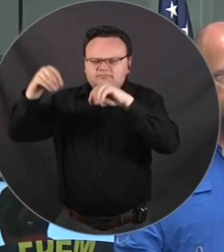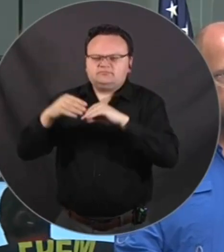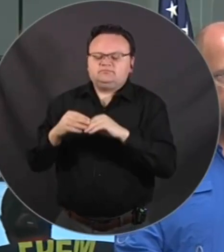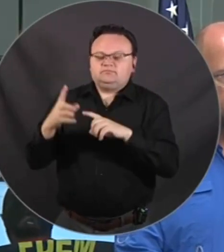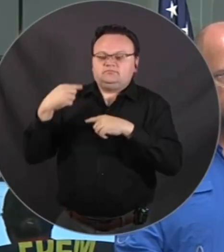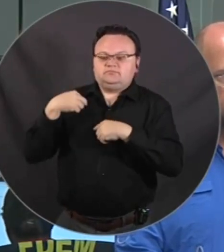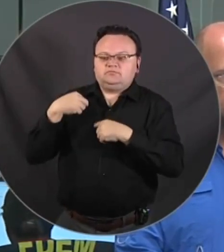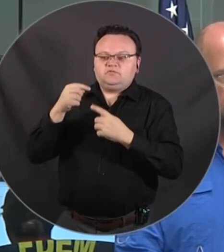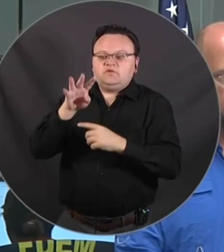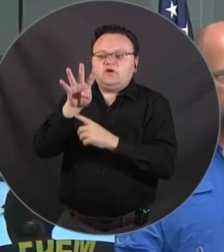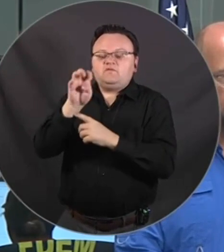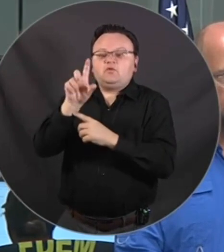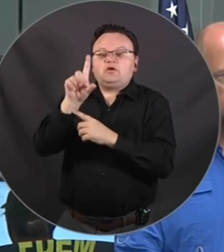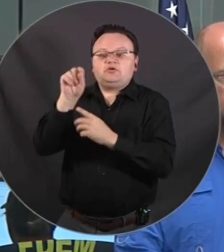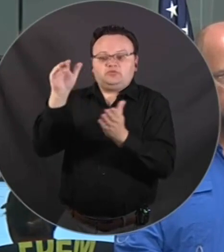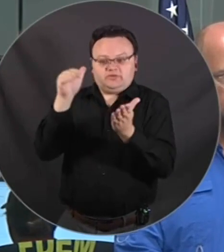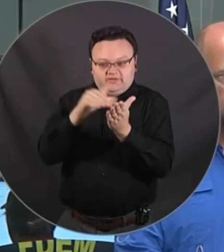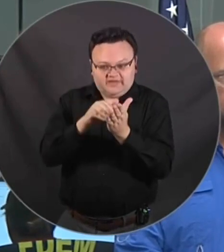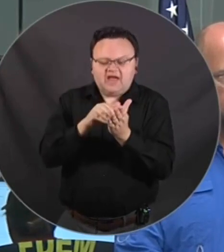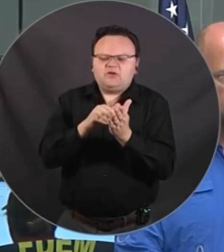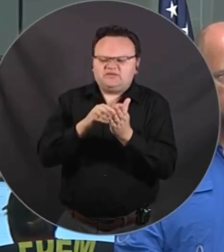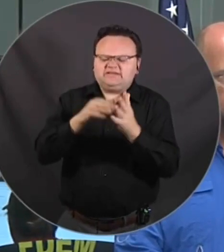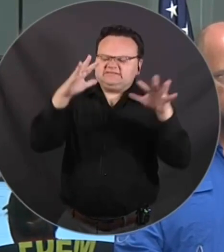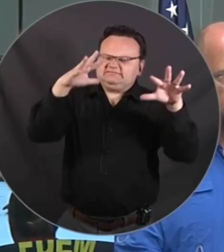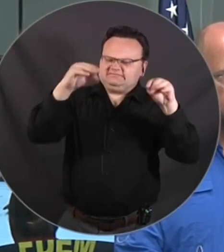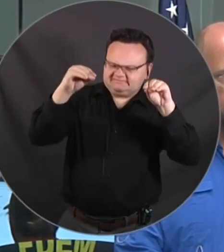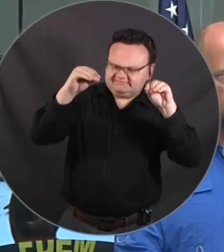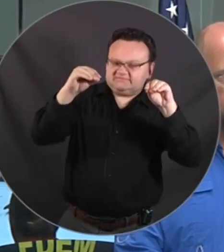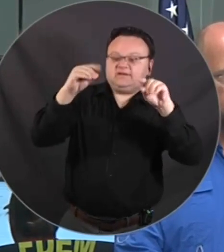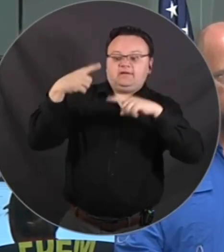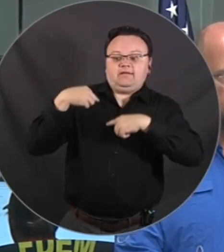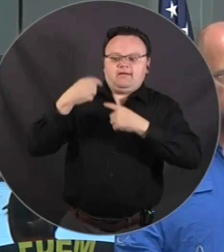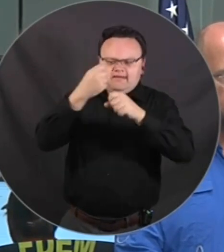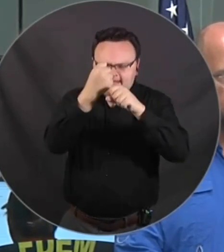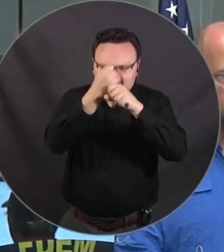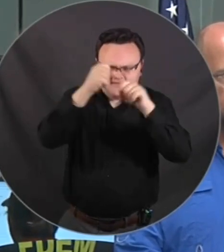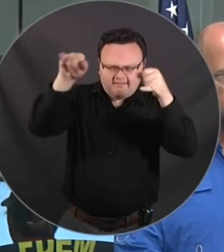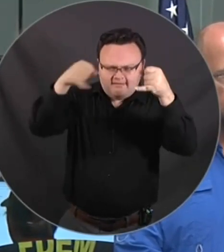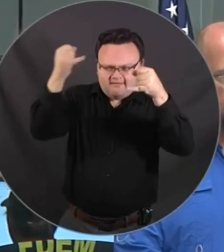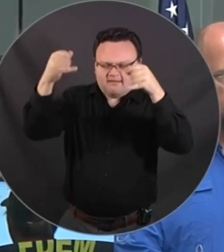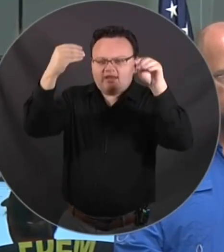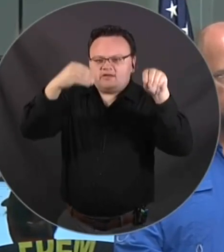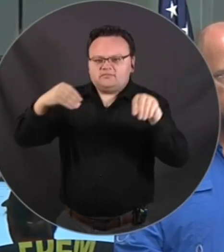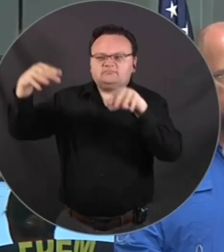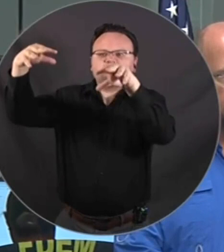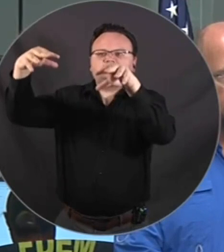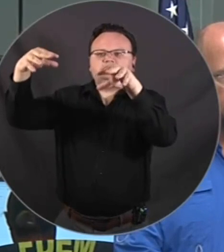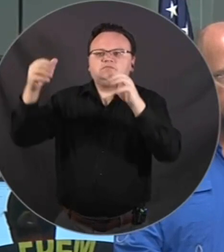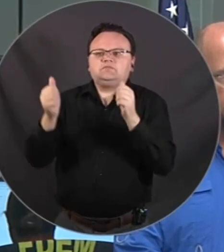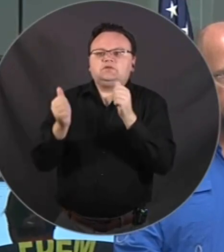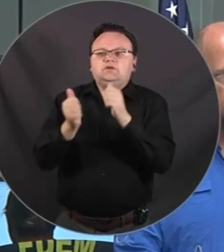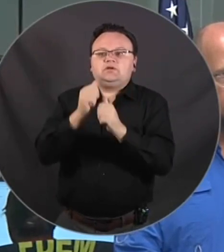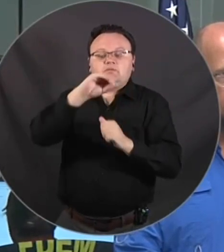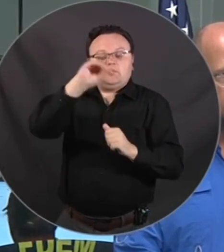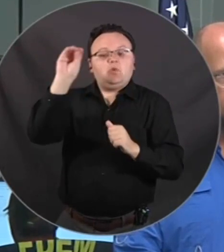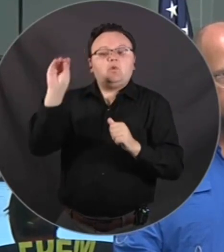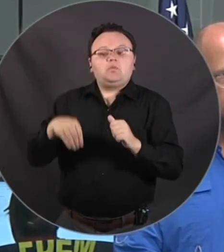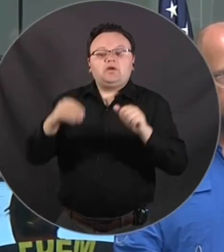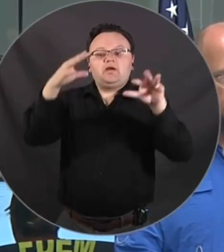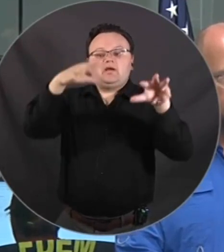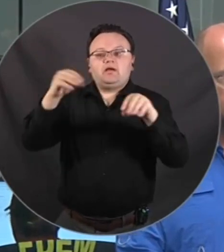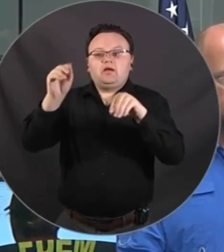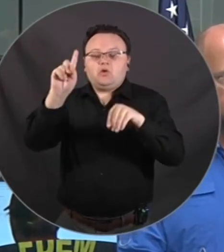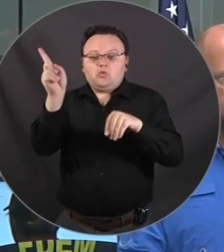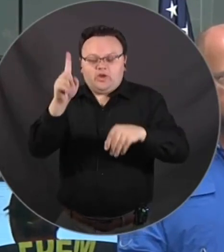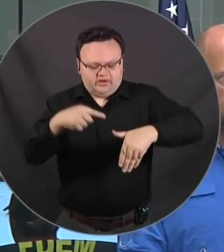accounts that lost power during the storm have been restored and the bulk of the outages at this point are